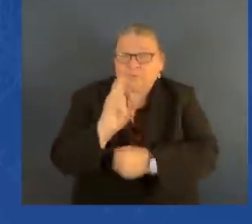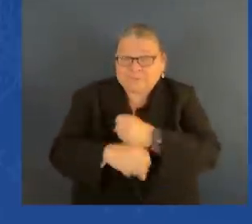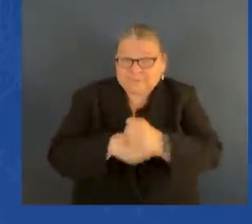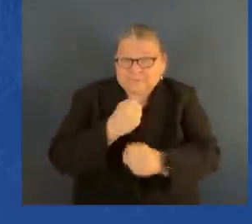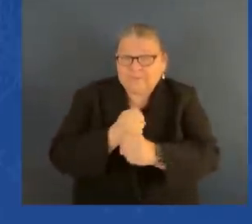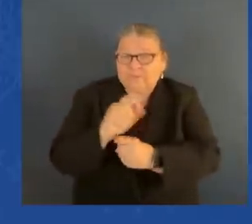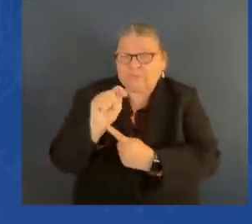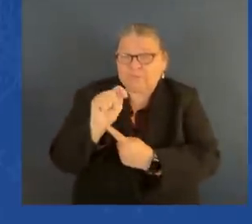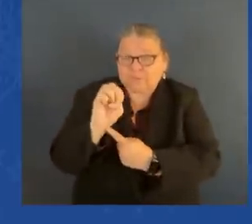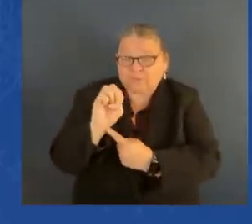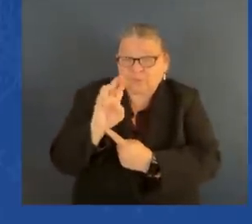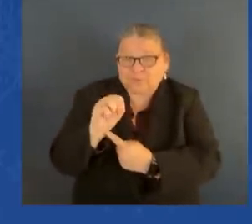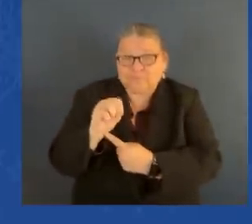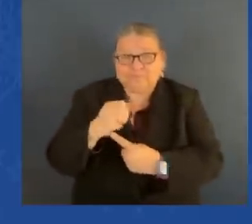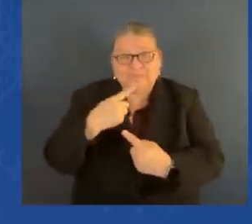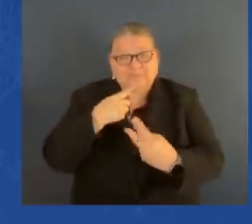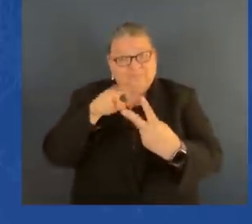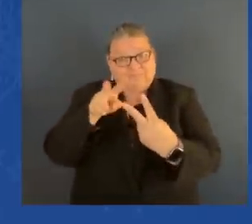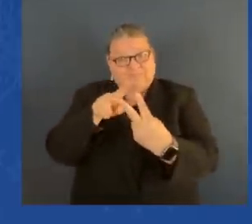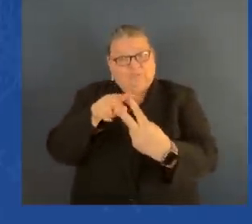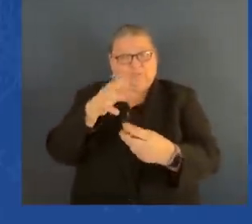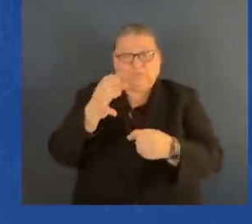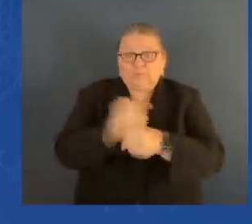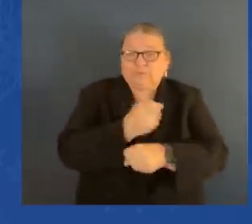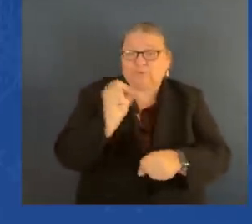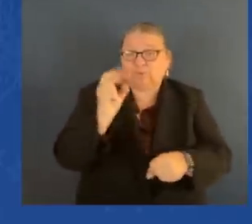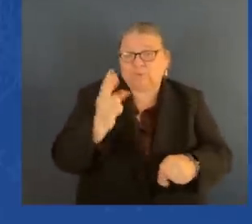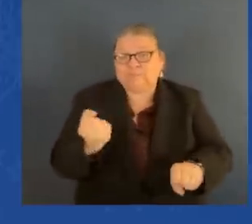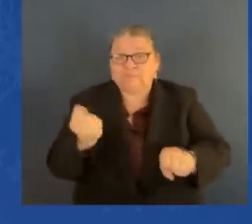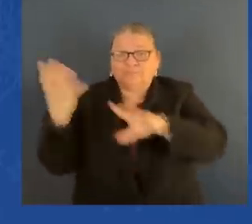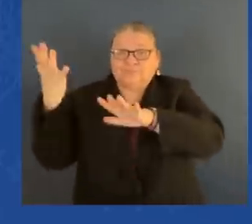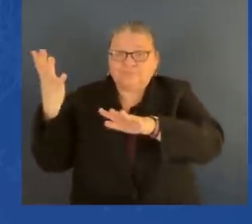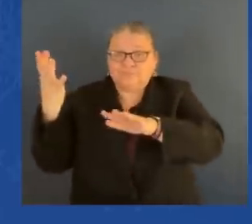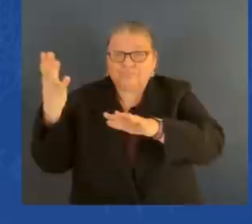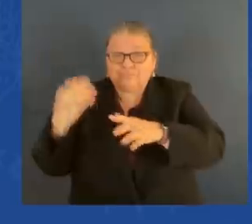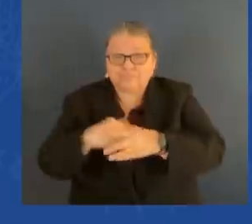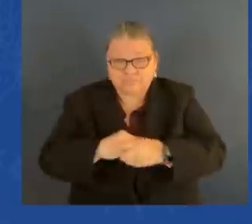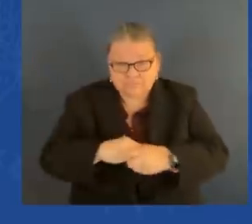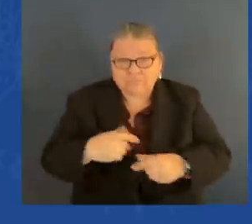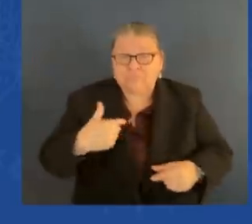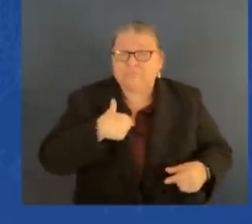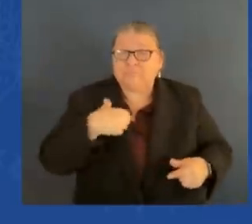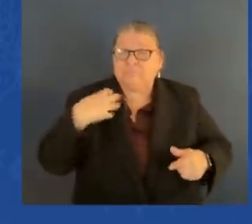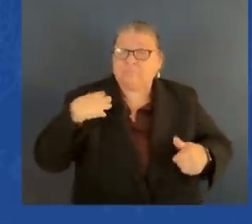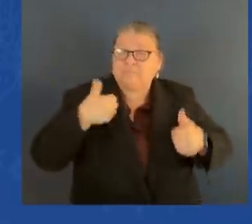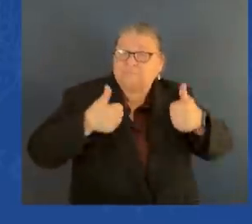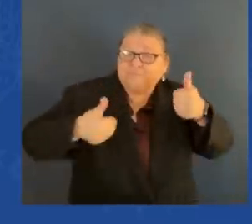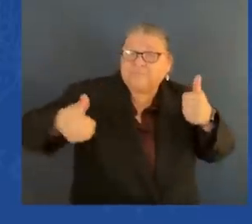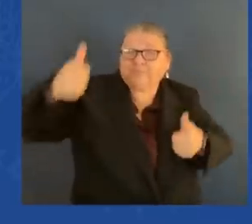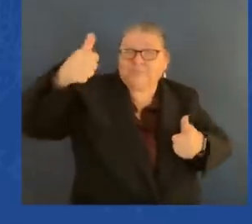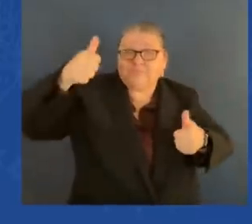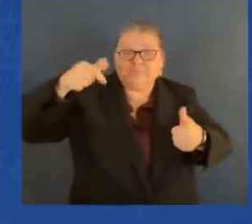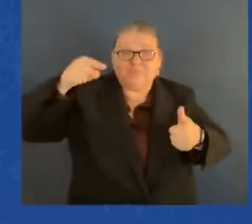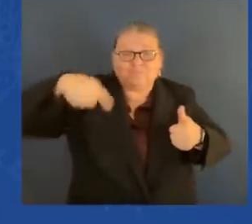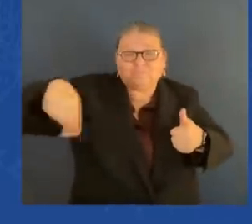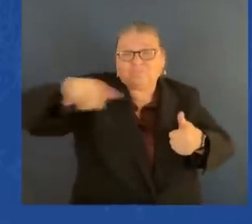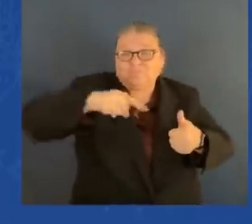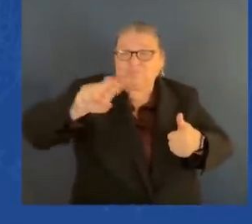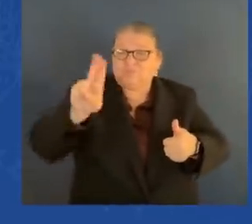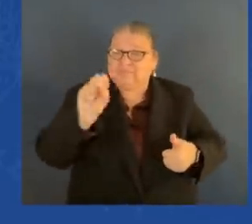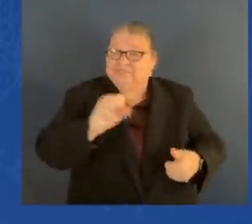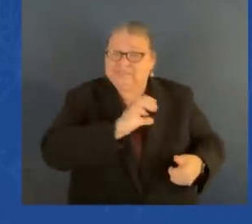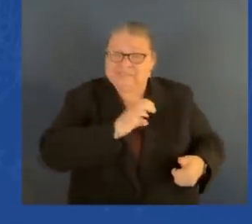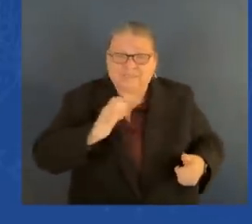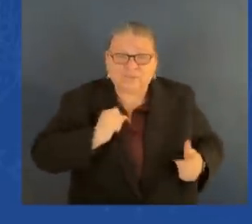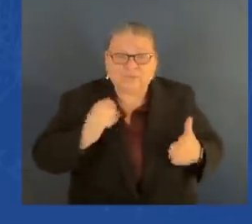members, a former governor, a former United States senator, a former congressman, and the chief justice of the —